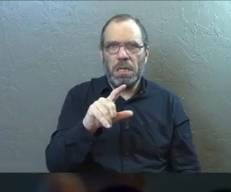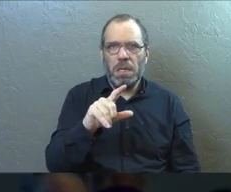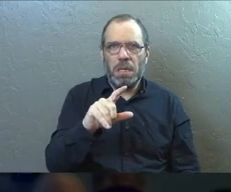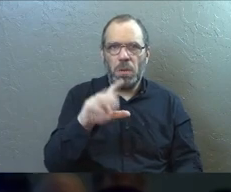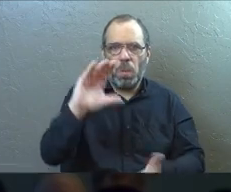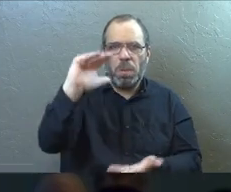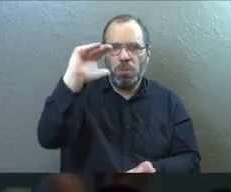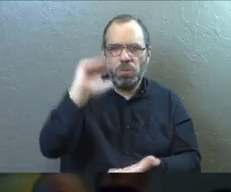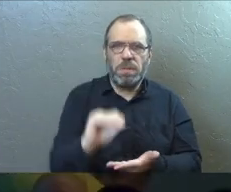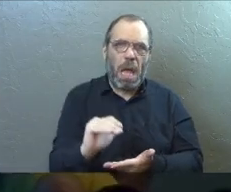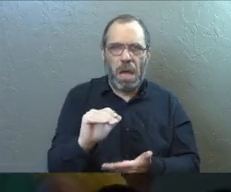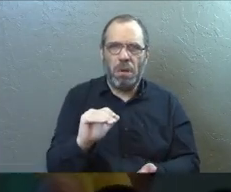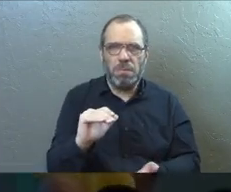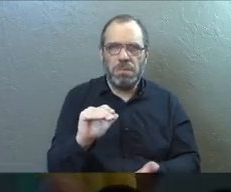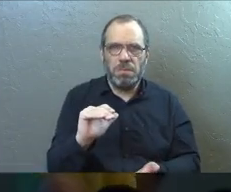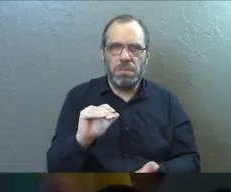that size.